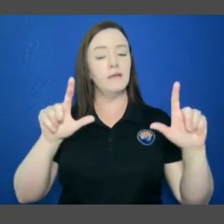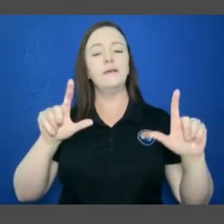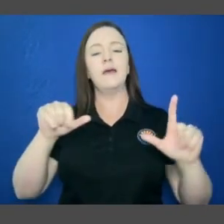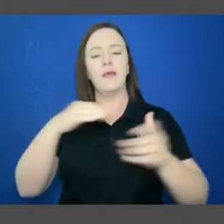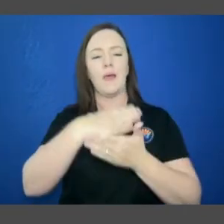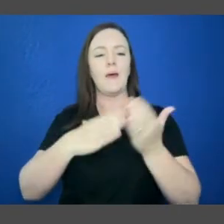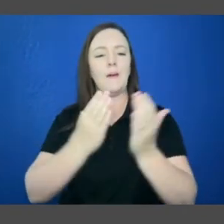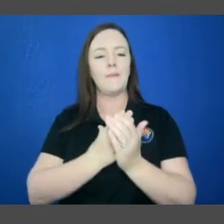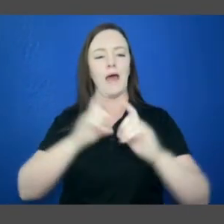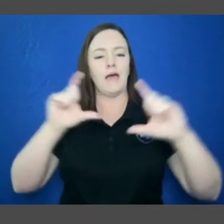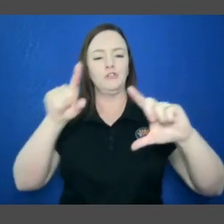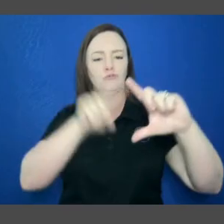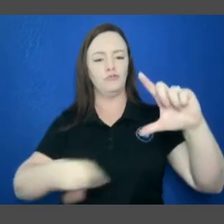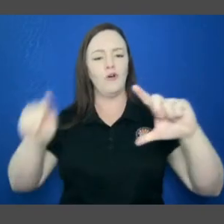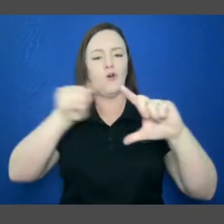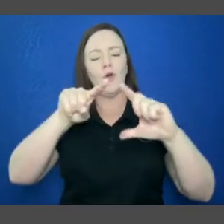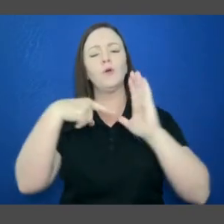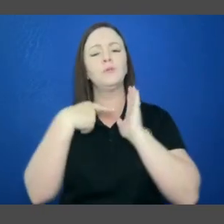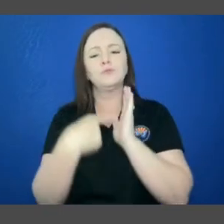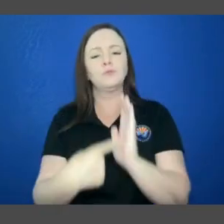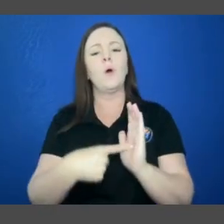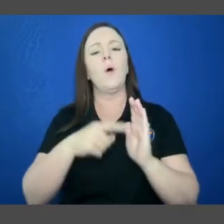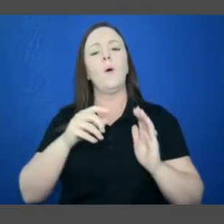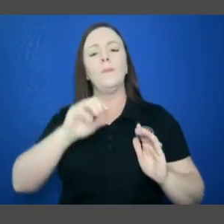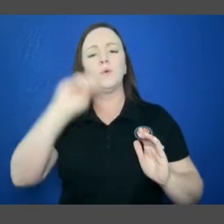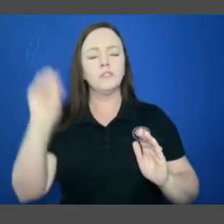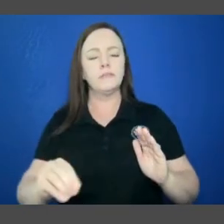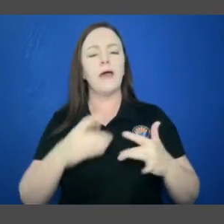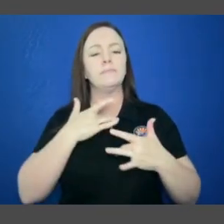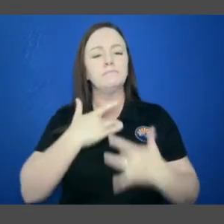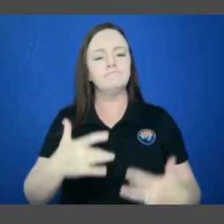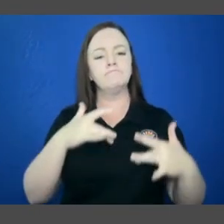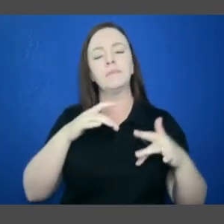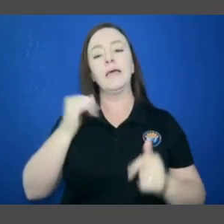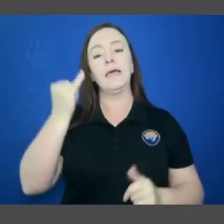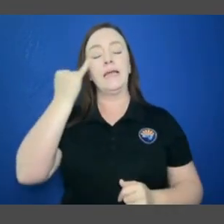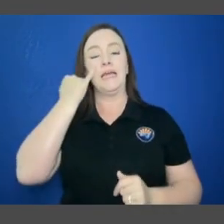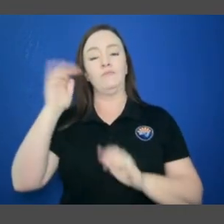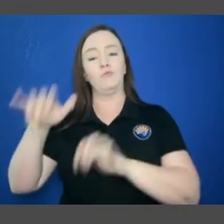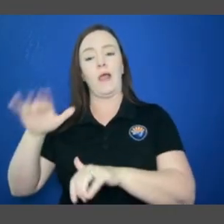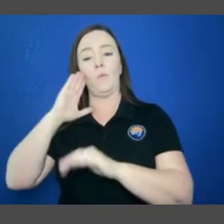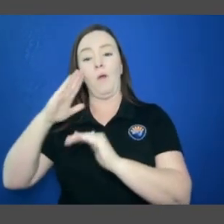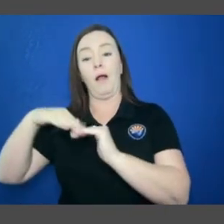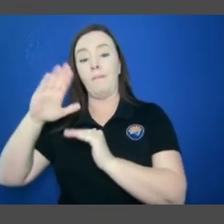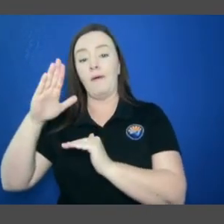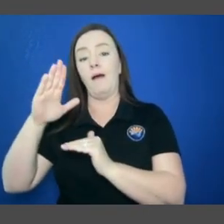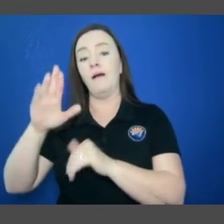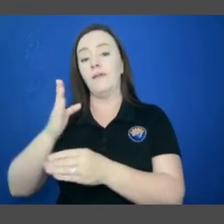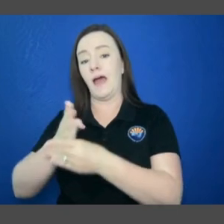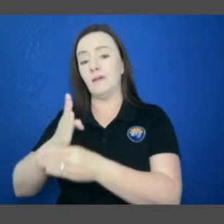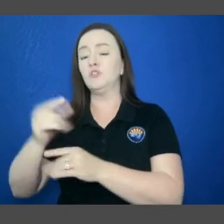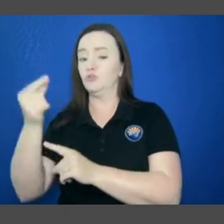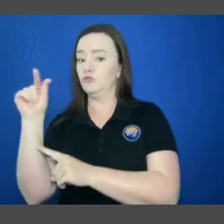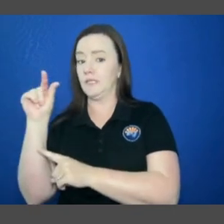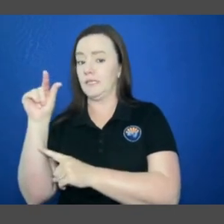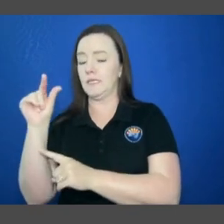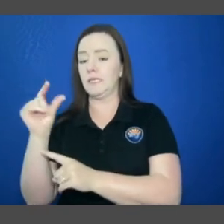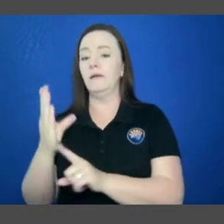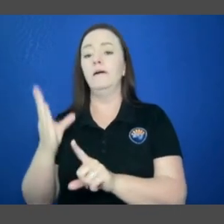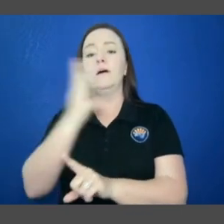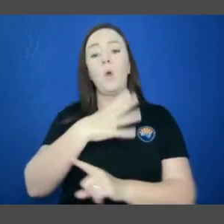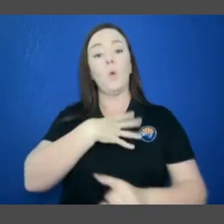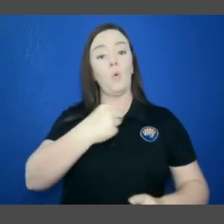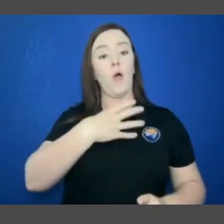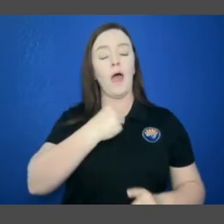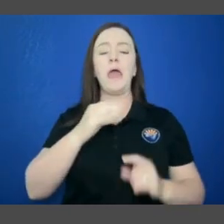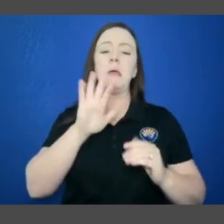pie charts show the probability of monsoon rainfall being above normal in green, near normal in